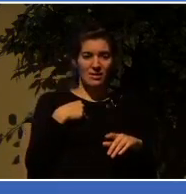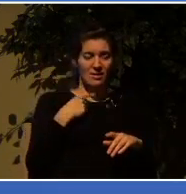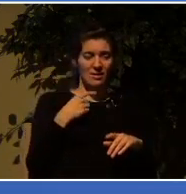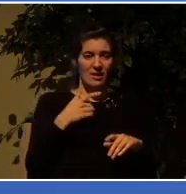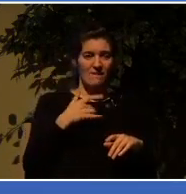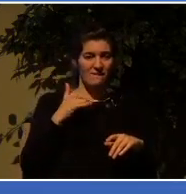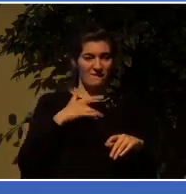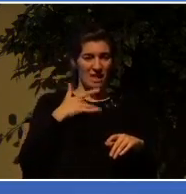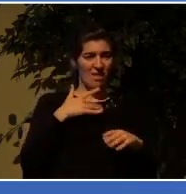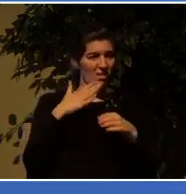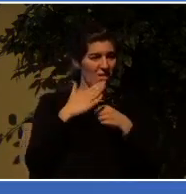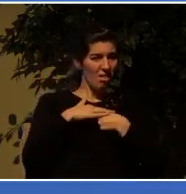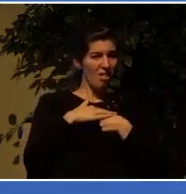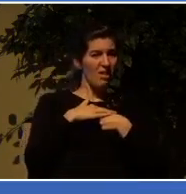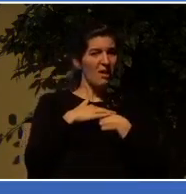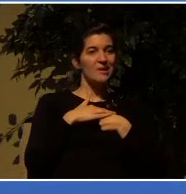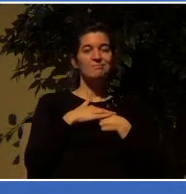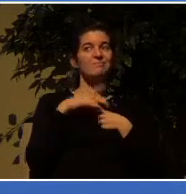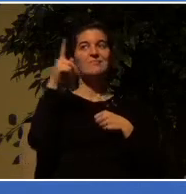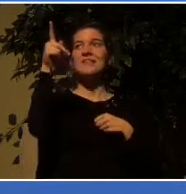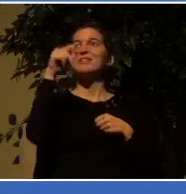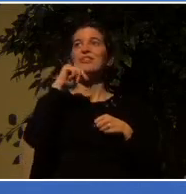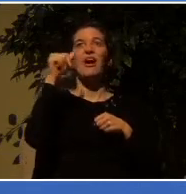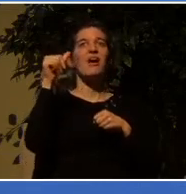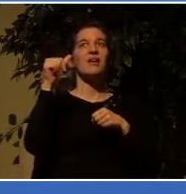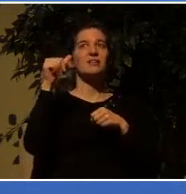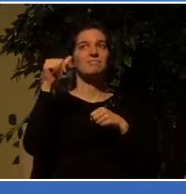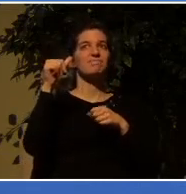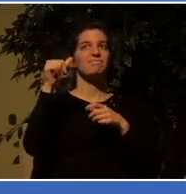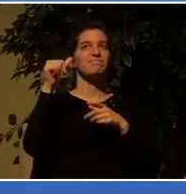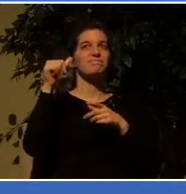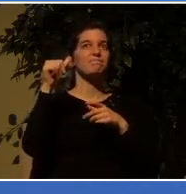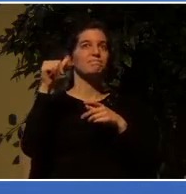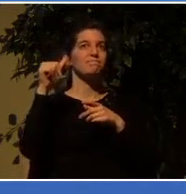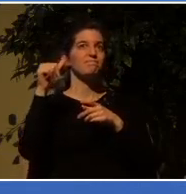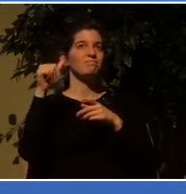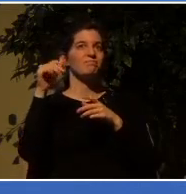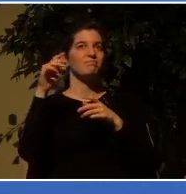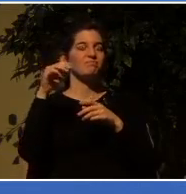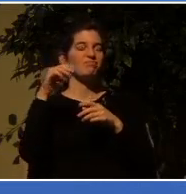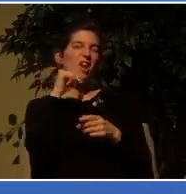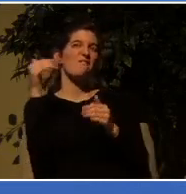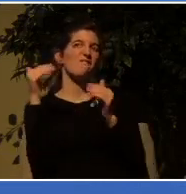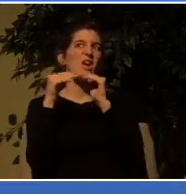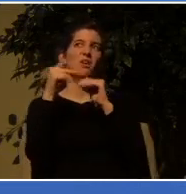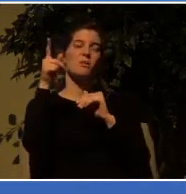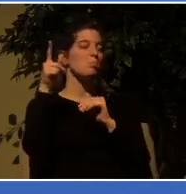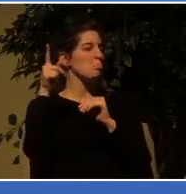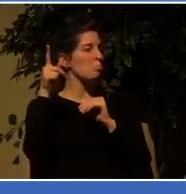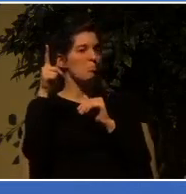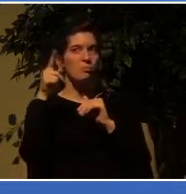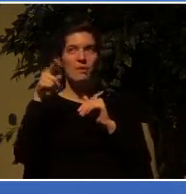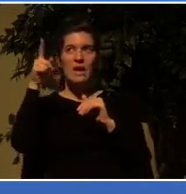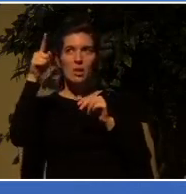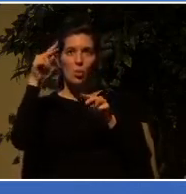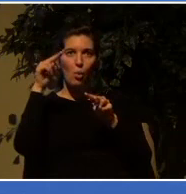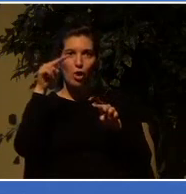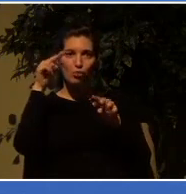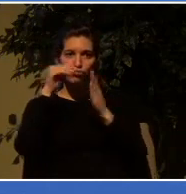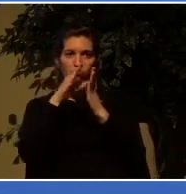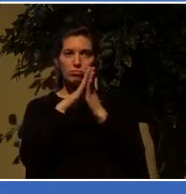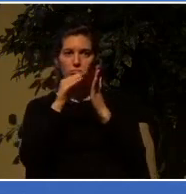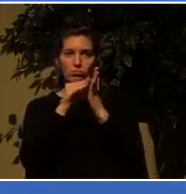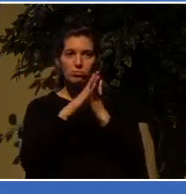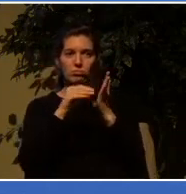God is not unjust he's keeping track of everything and there is coming a